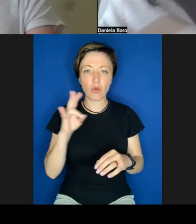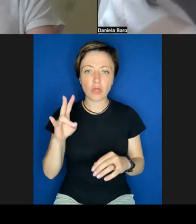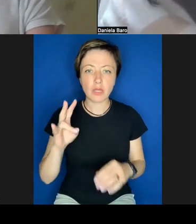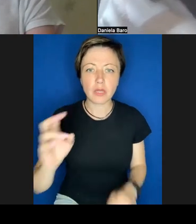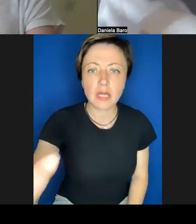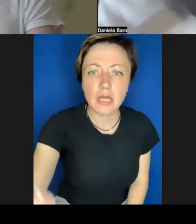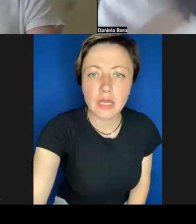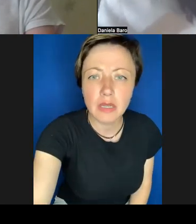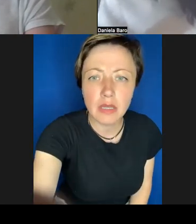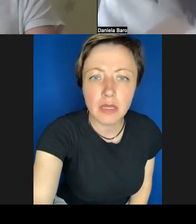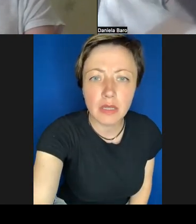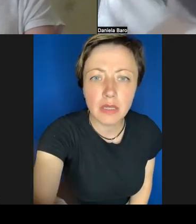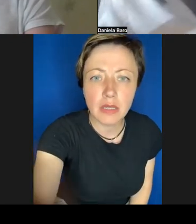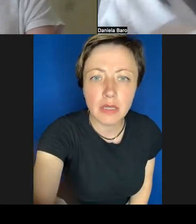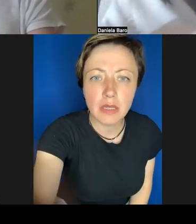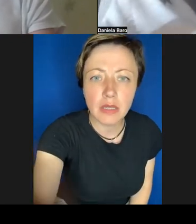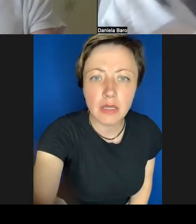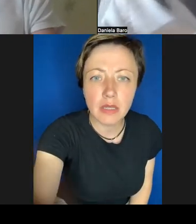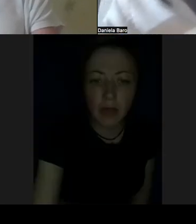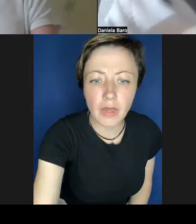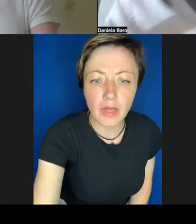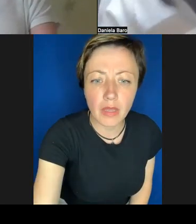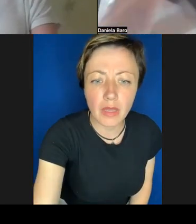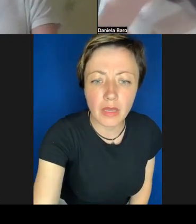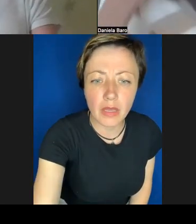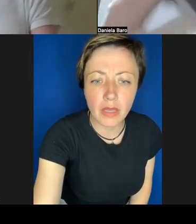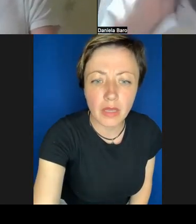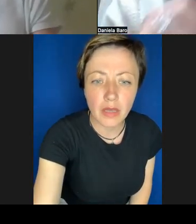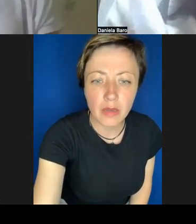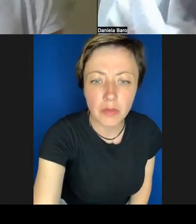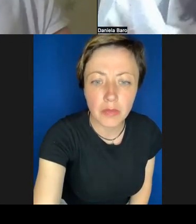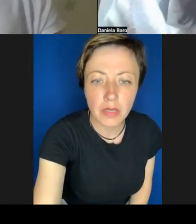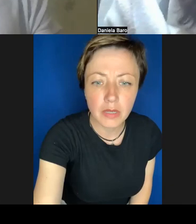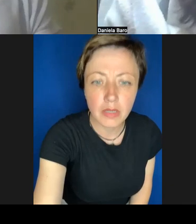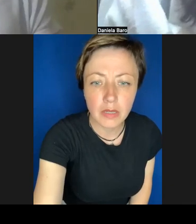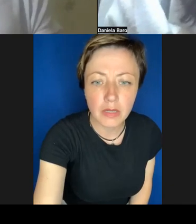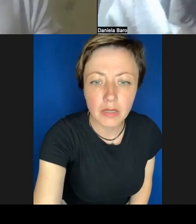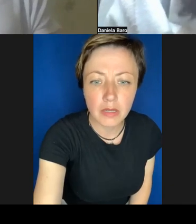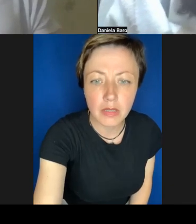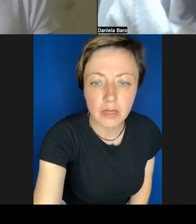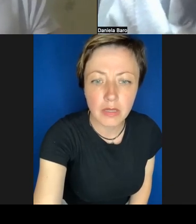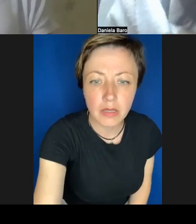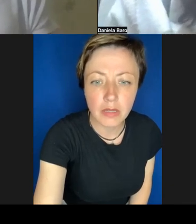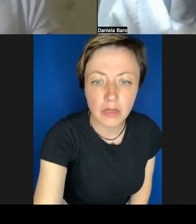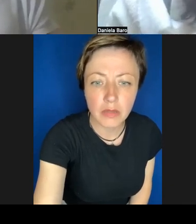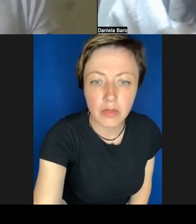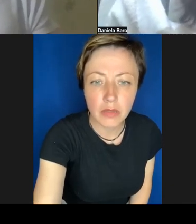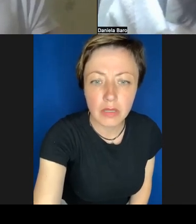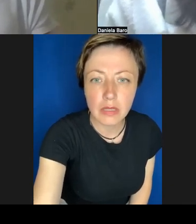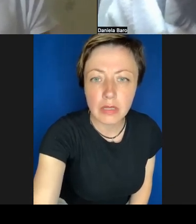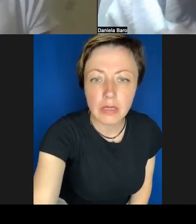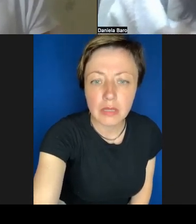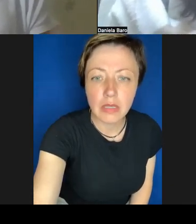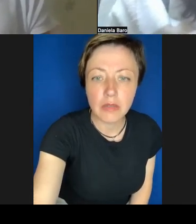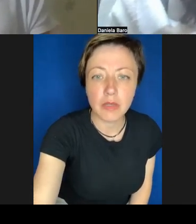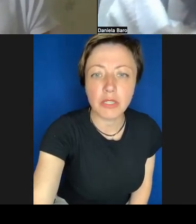share with you. And the reason why I was invited was to say that I'm looking also at children with disabilities from